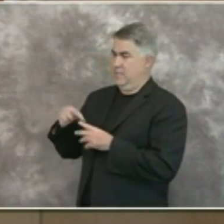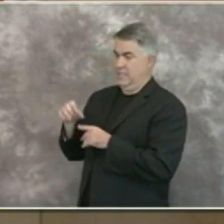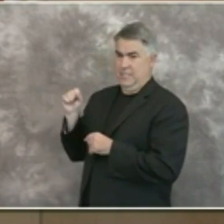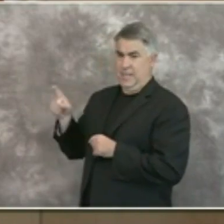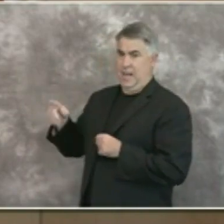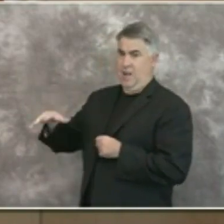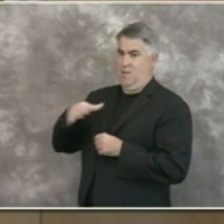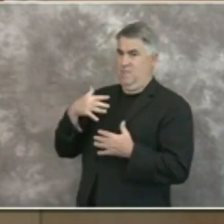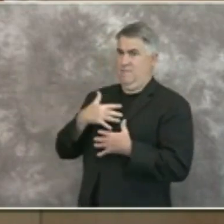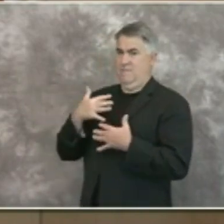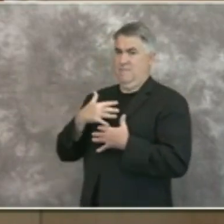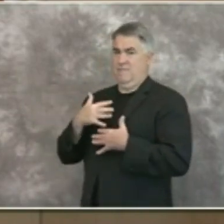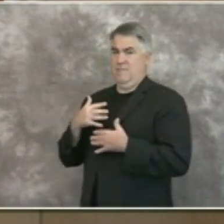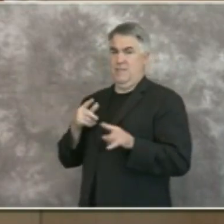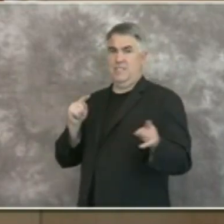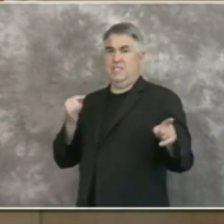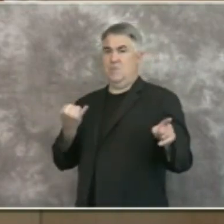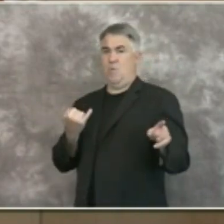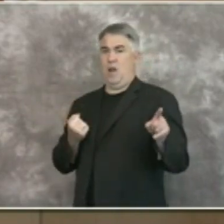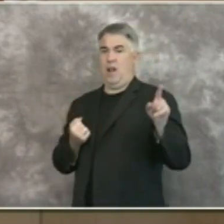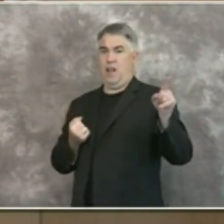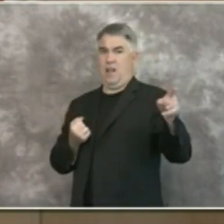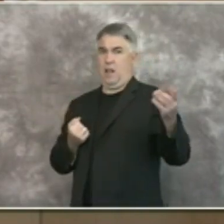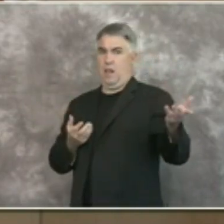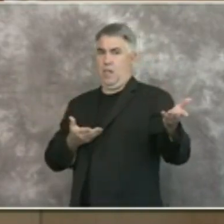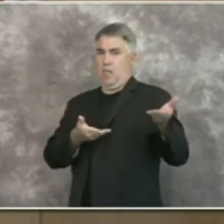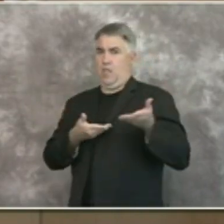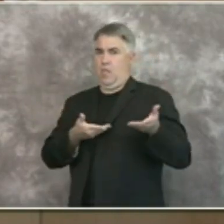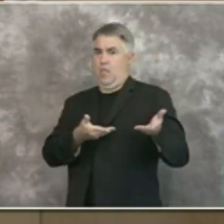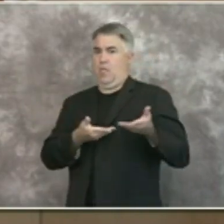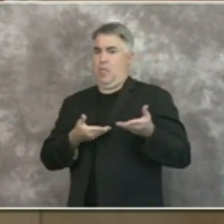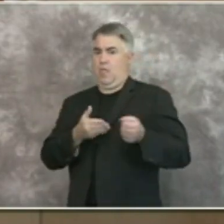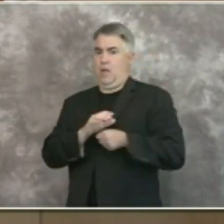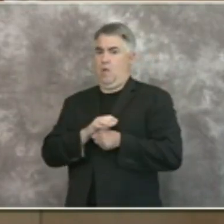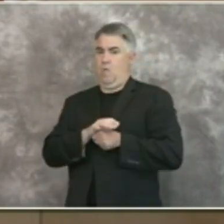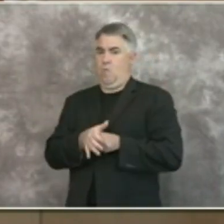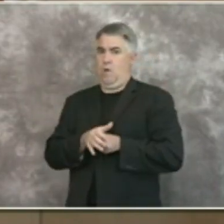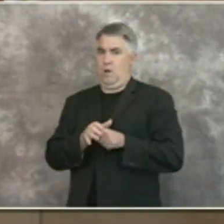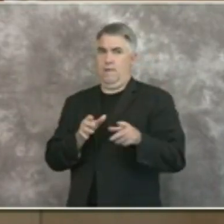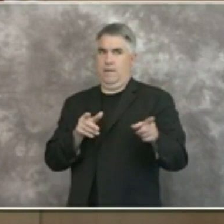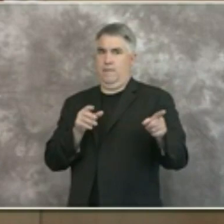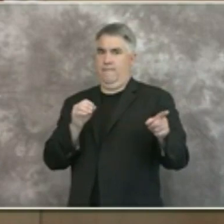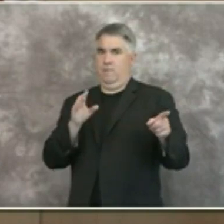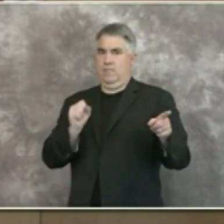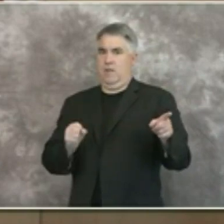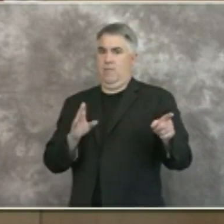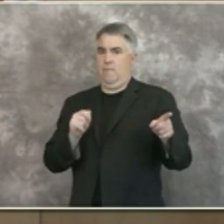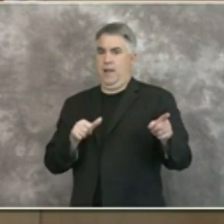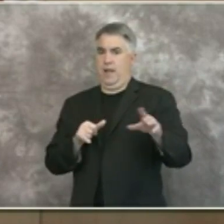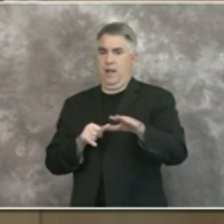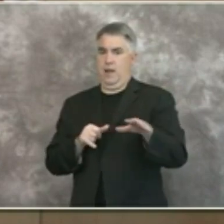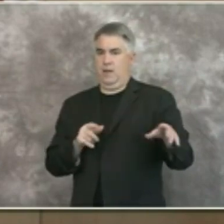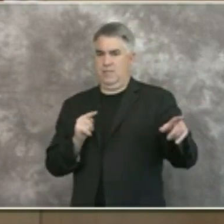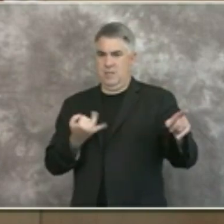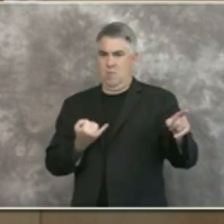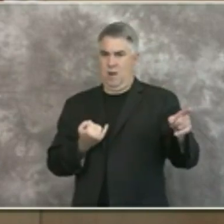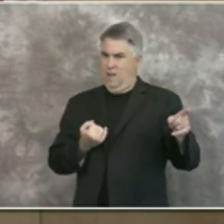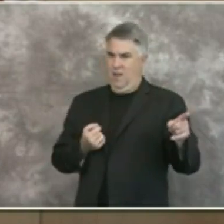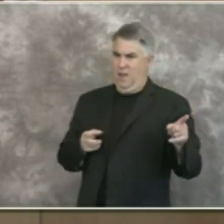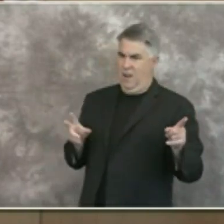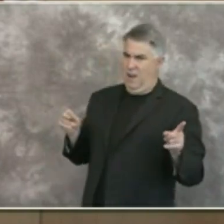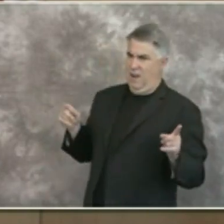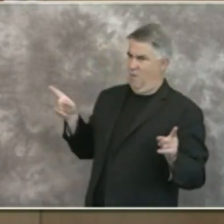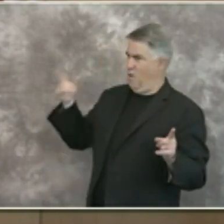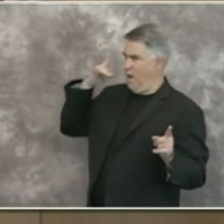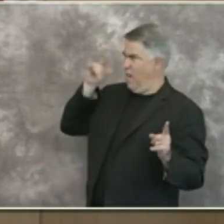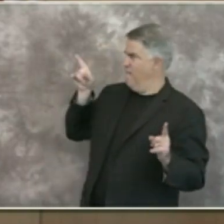tijuana residents are bringing covid to south bay hospitals on the other side people in tijuana believe it is california residents who